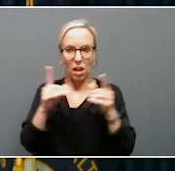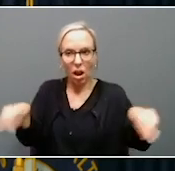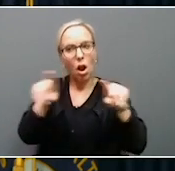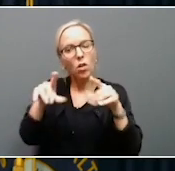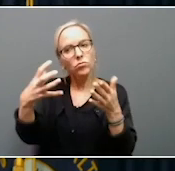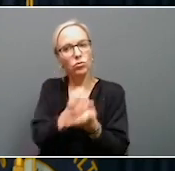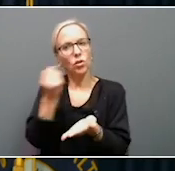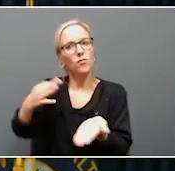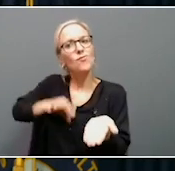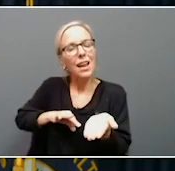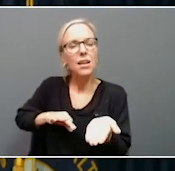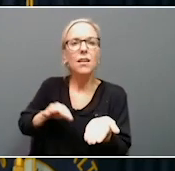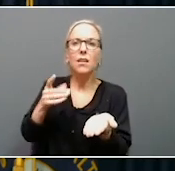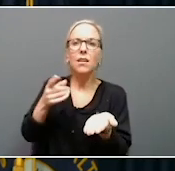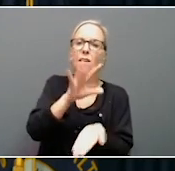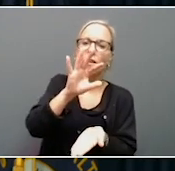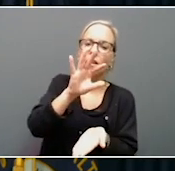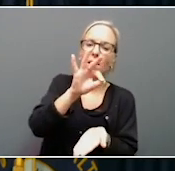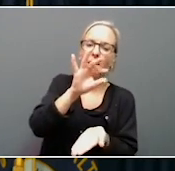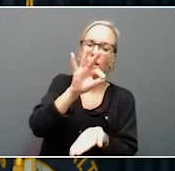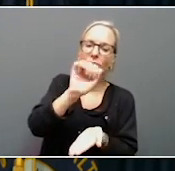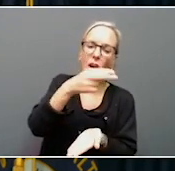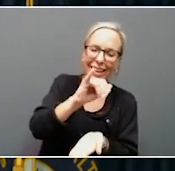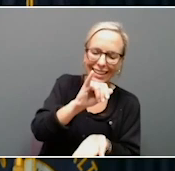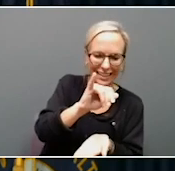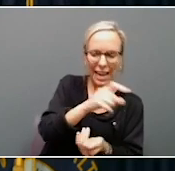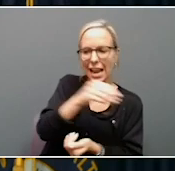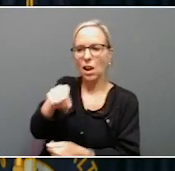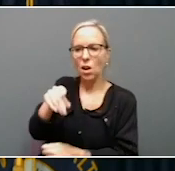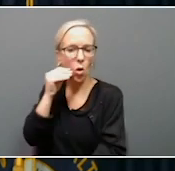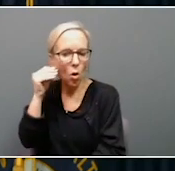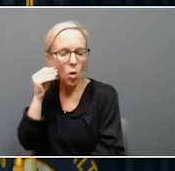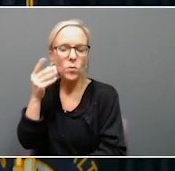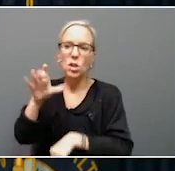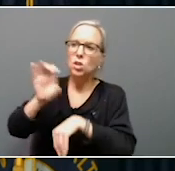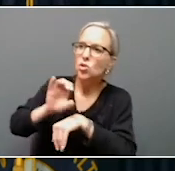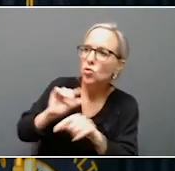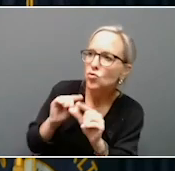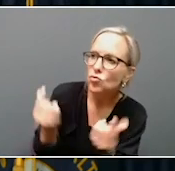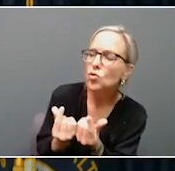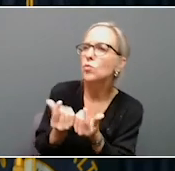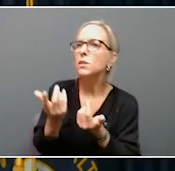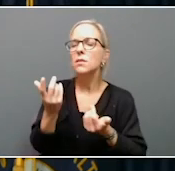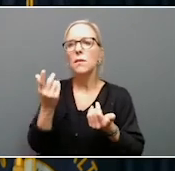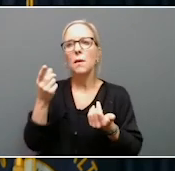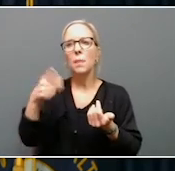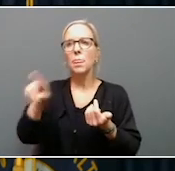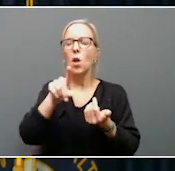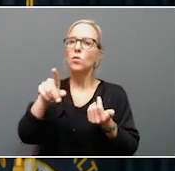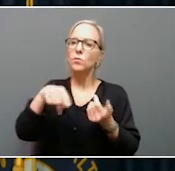from groups like FAHI and homes to church groups that are out there to people who are just giving their time.